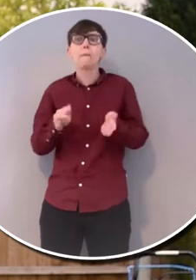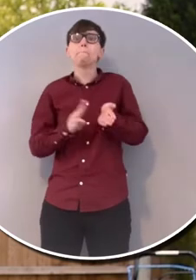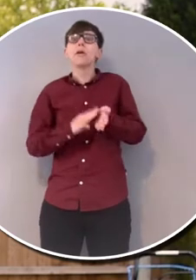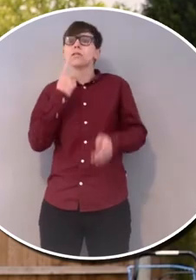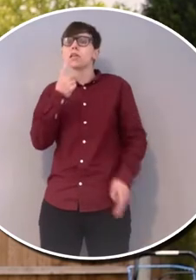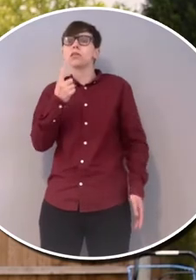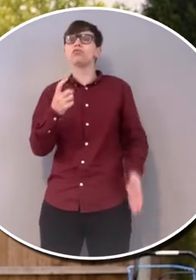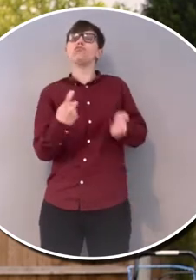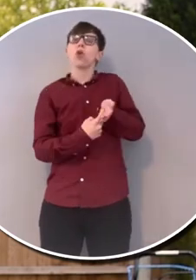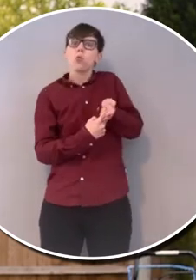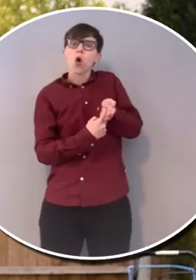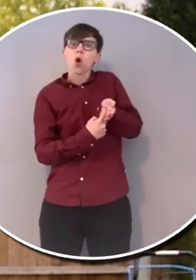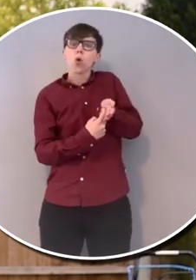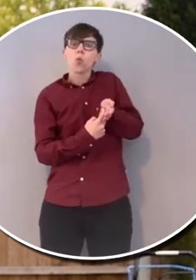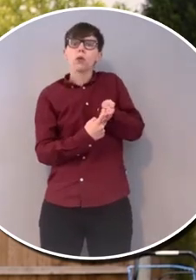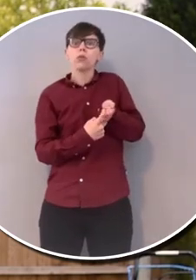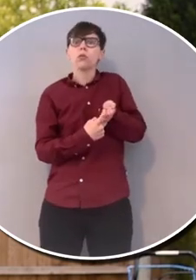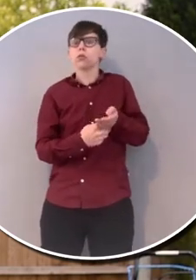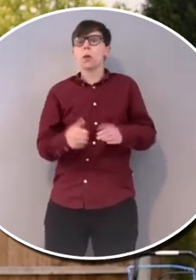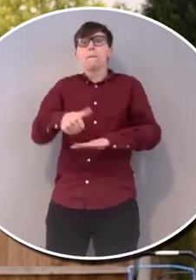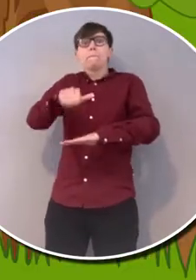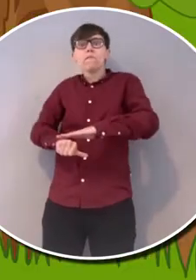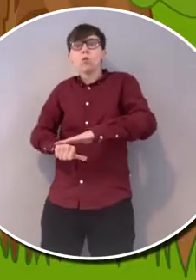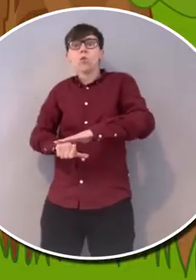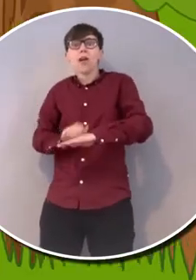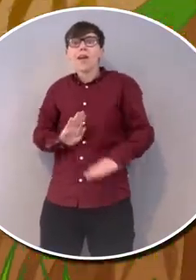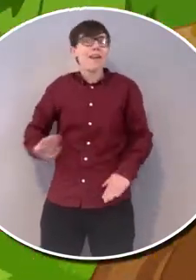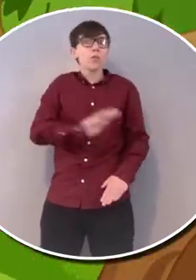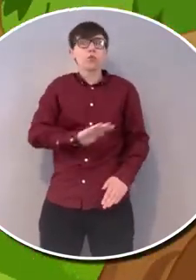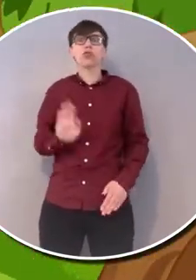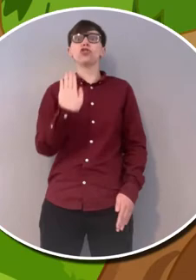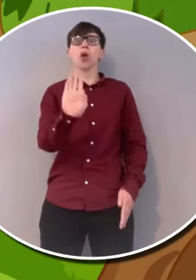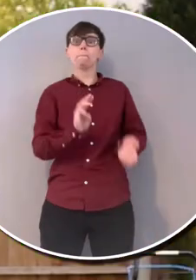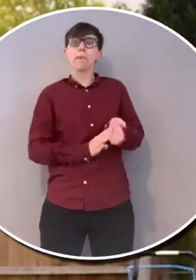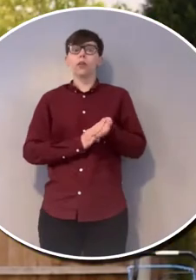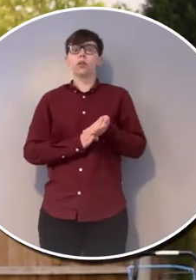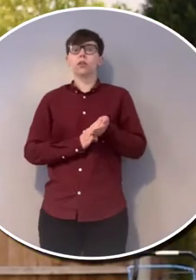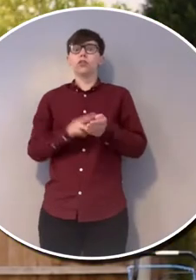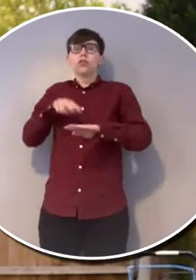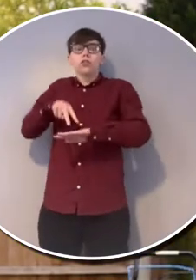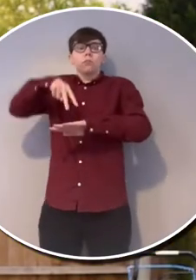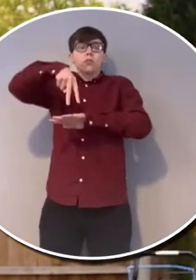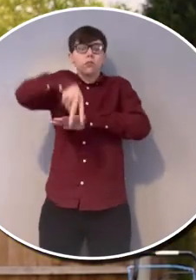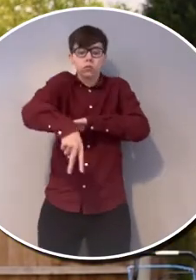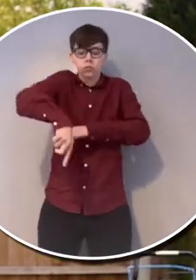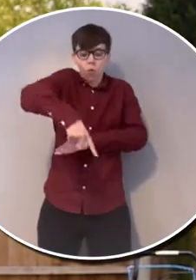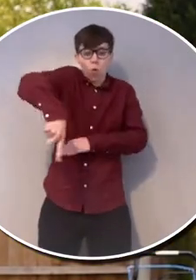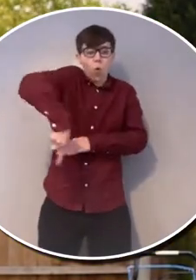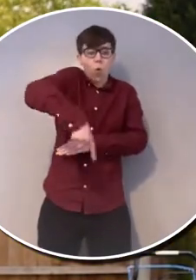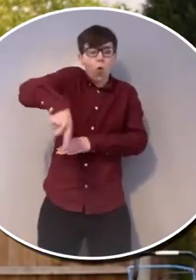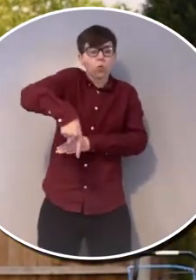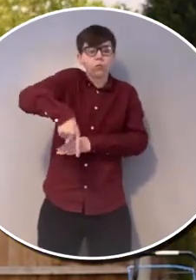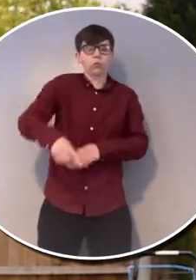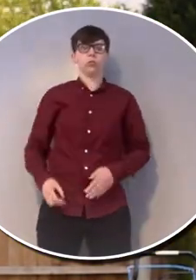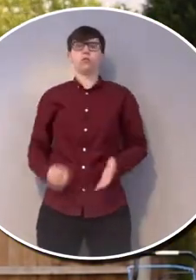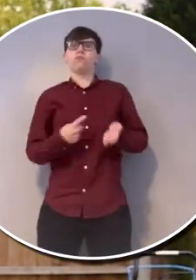And then they heard the whimpering of a puppy. And Maggie said, it's Rollo. And then before anybody could stop her,